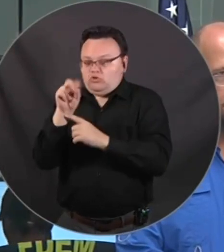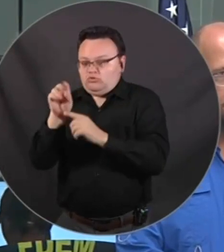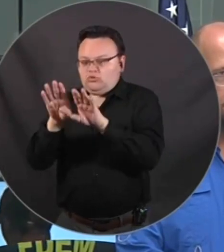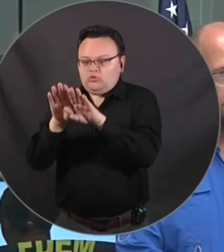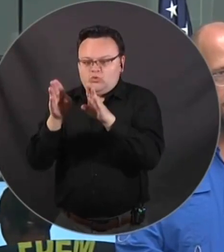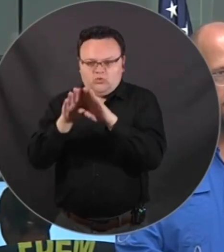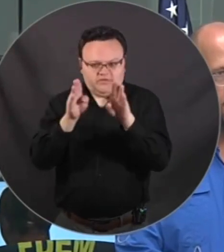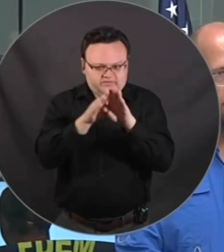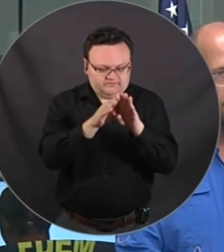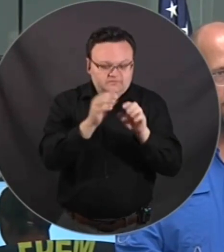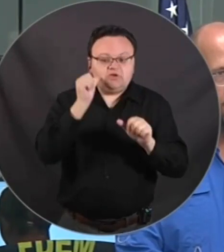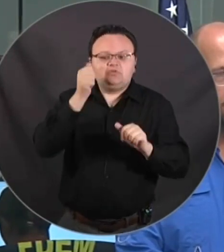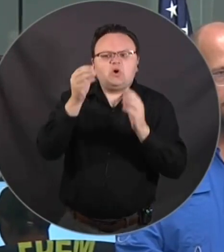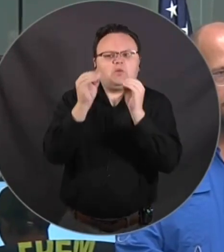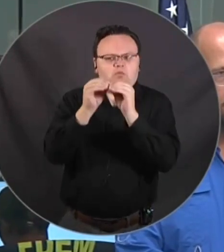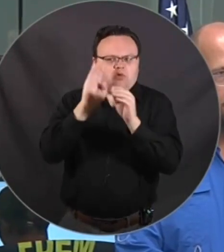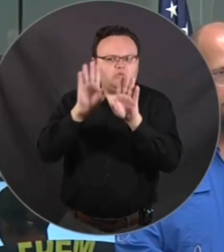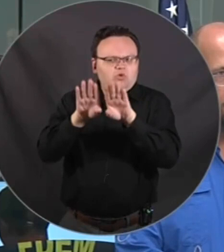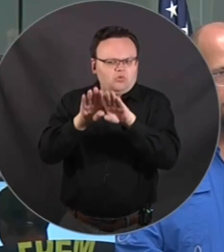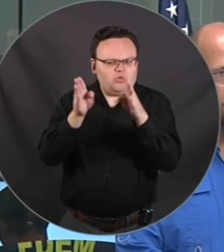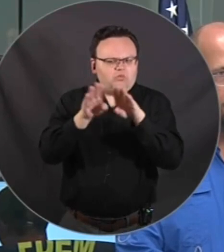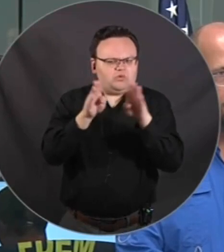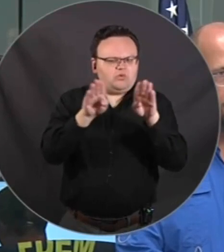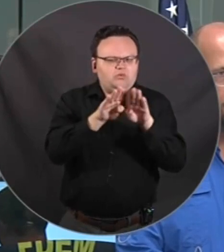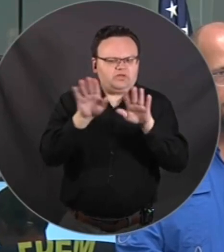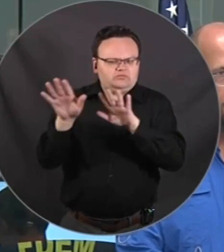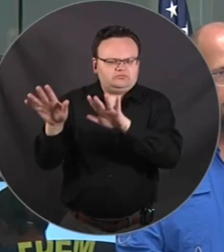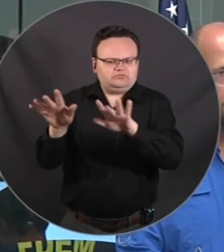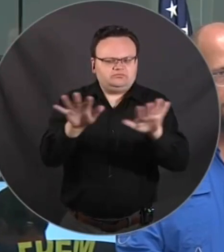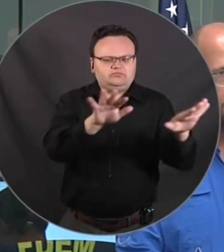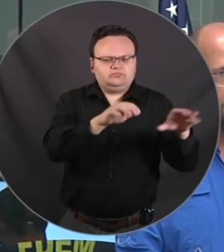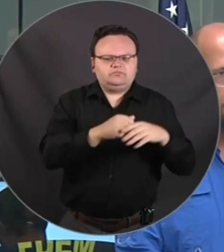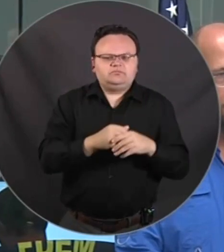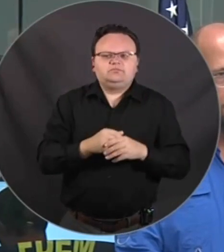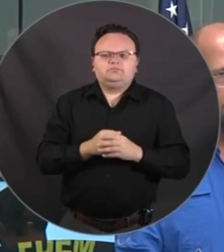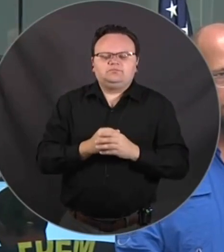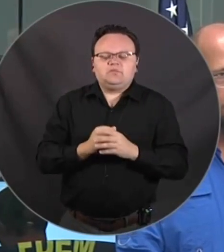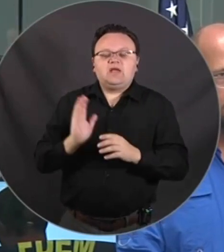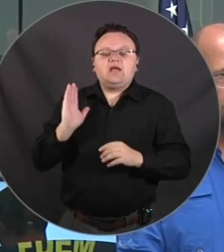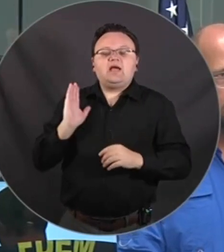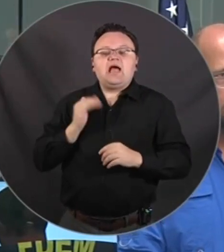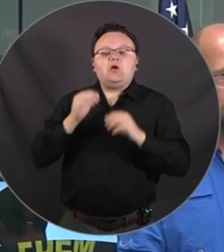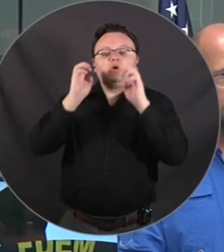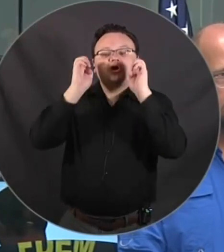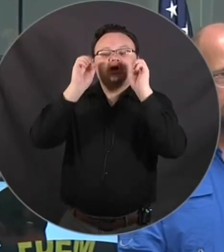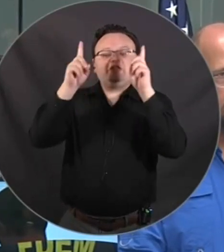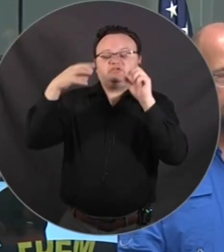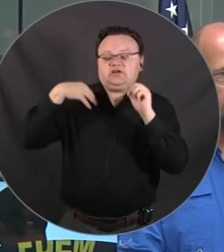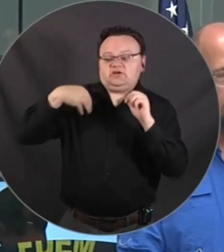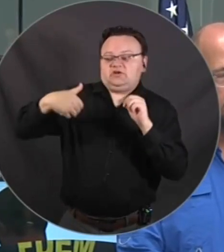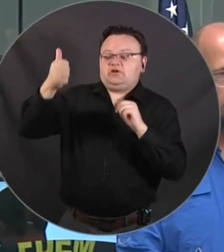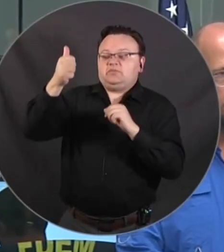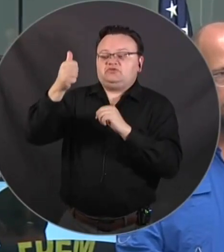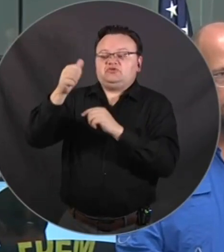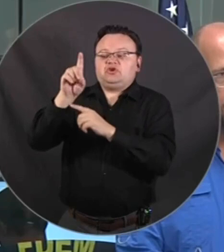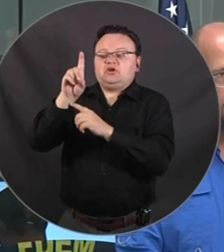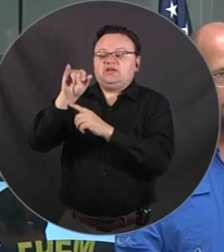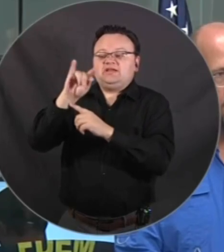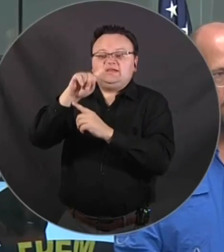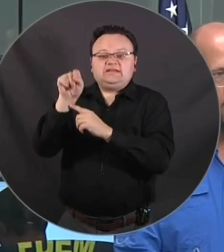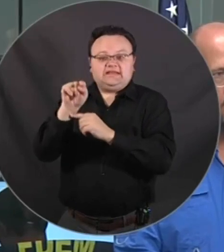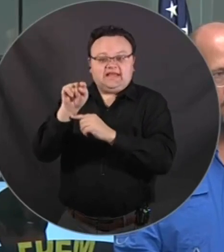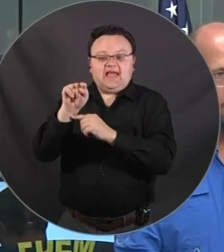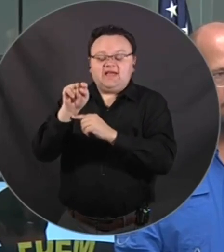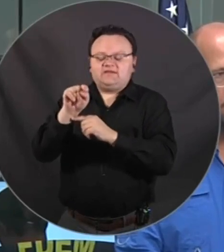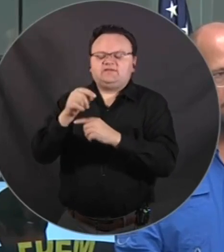eight will be open tomorrow. And our Commissioner of Education, Manny Diaz, is working with those Big Bend counties to get them